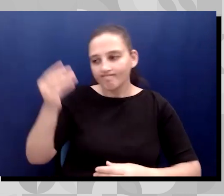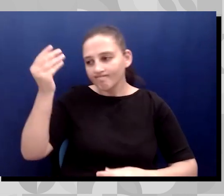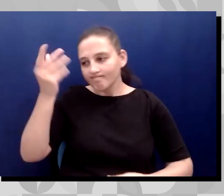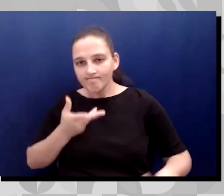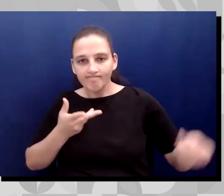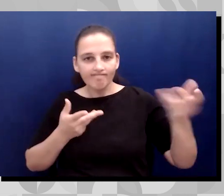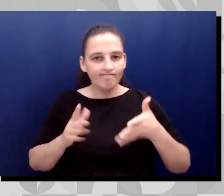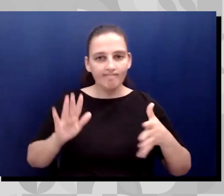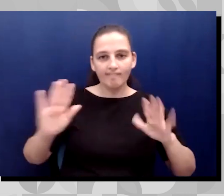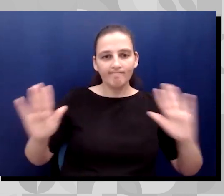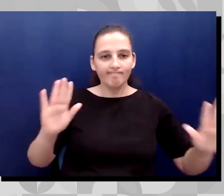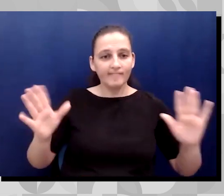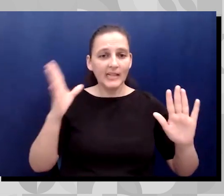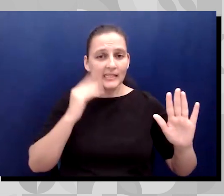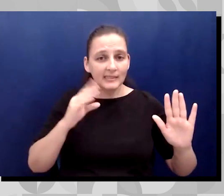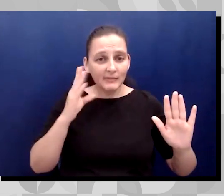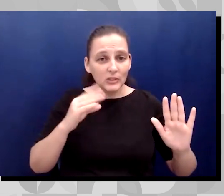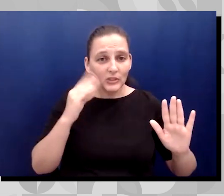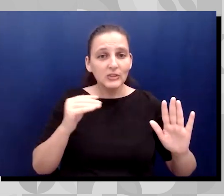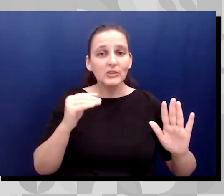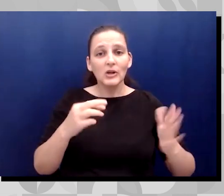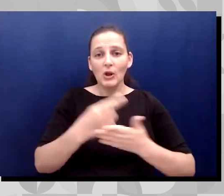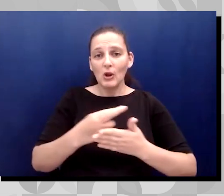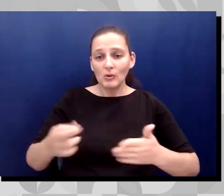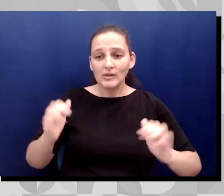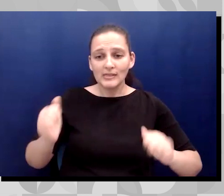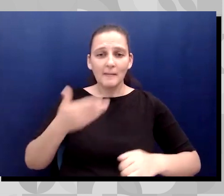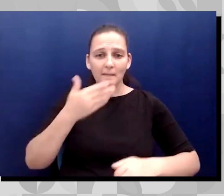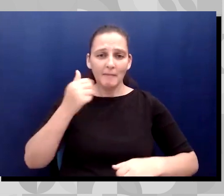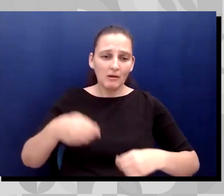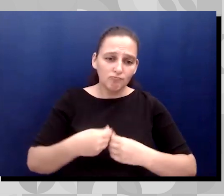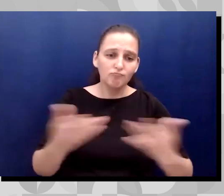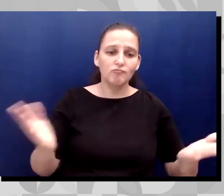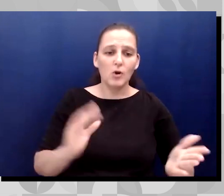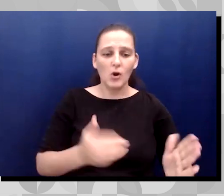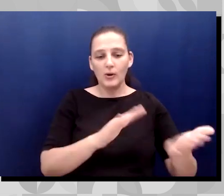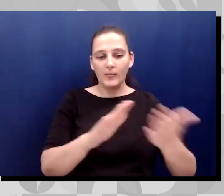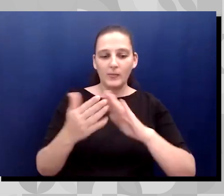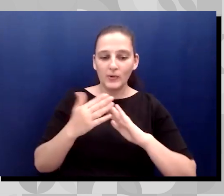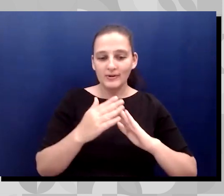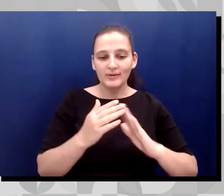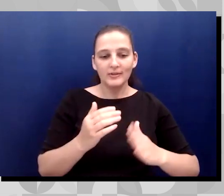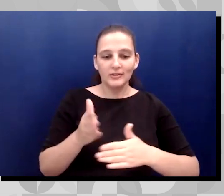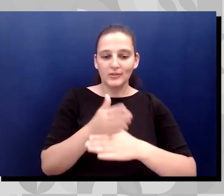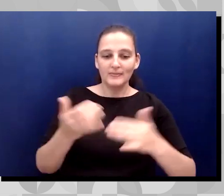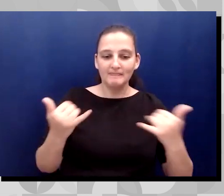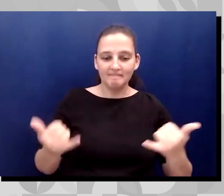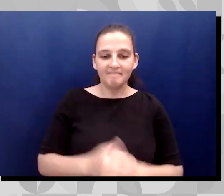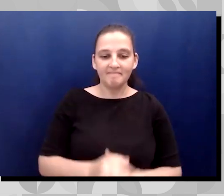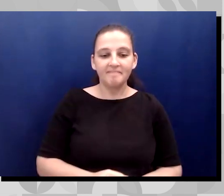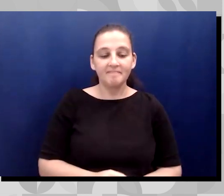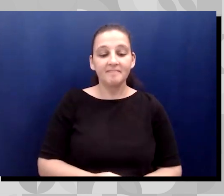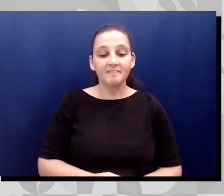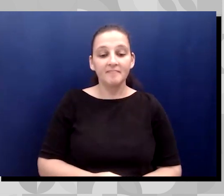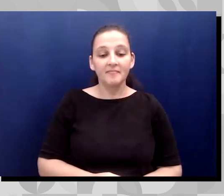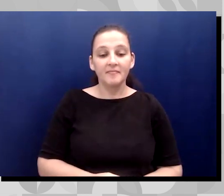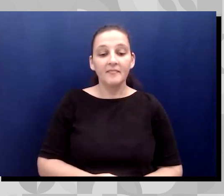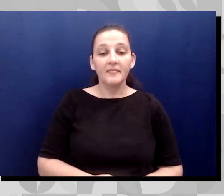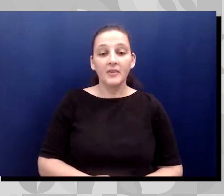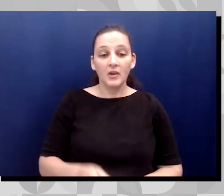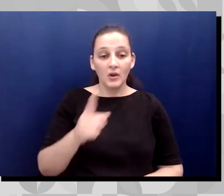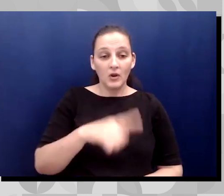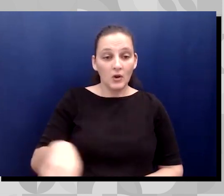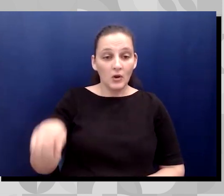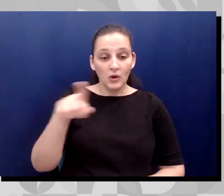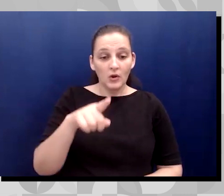always, a place for resources that better serve our community to be shared here in this beautiful space. So, for those tuning in who